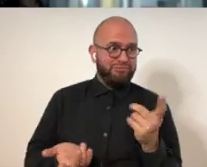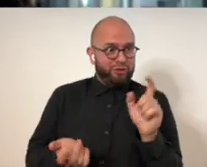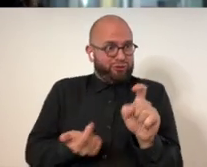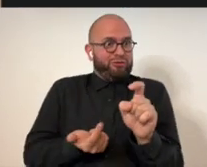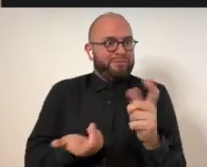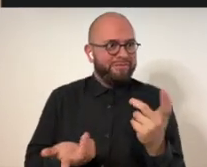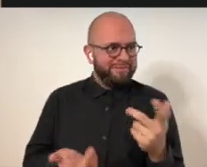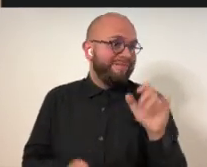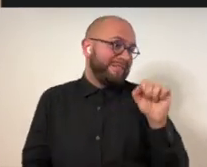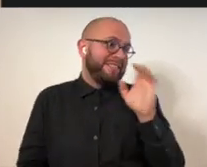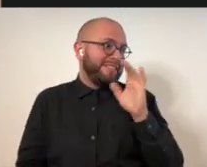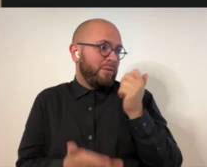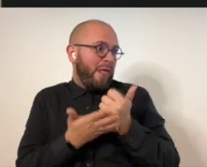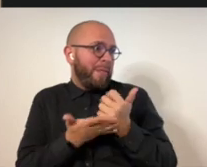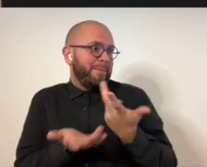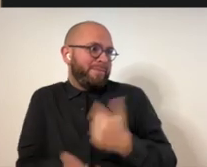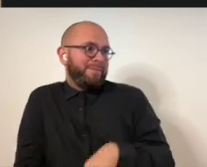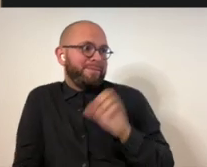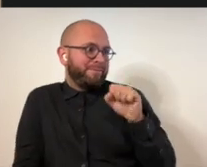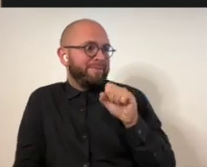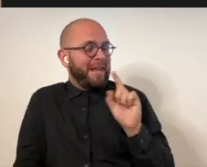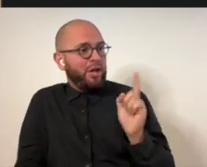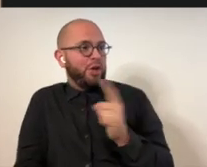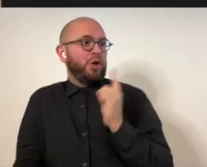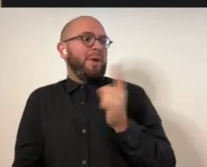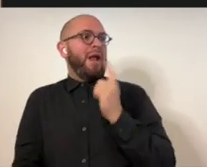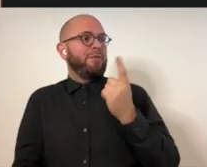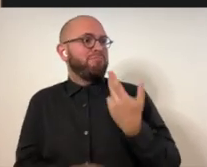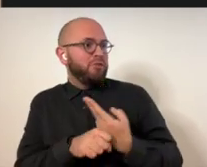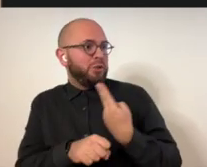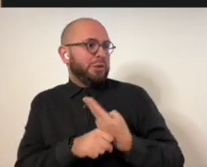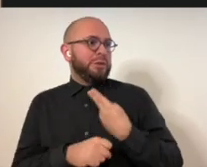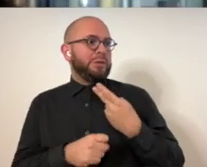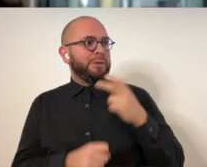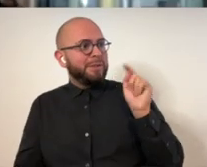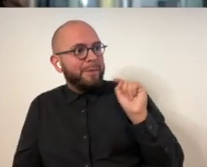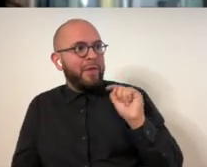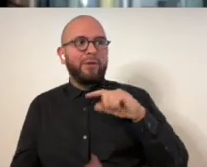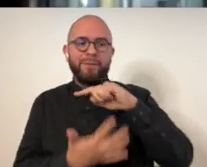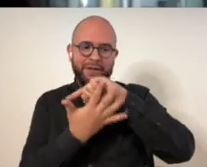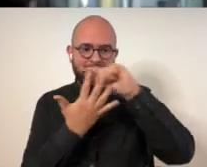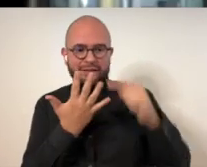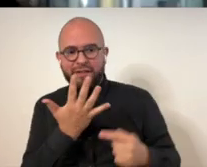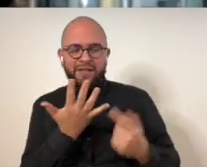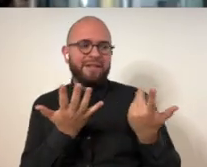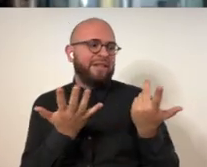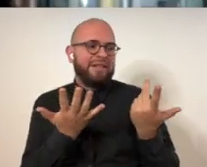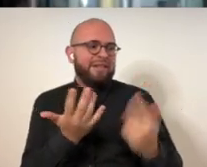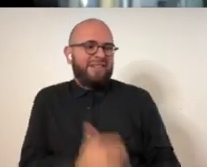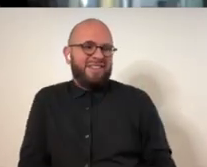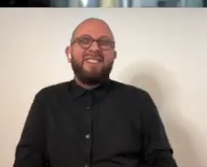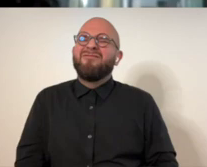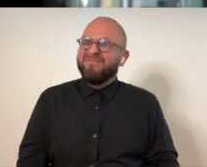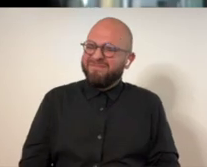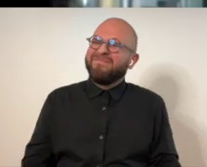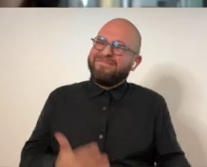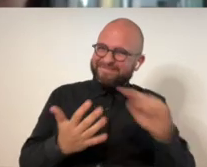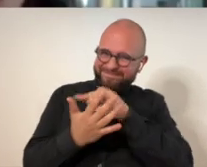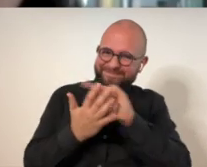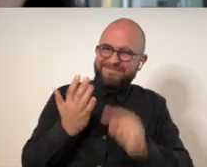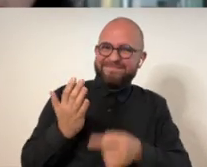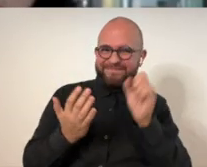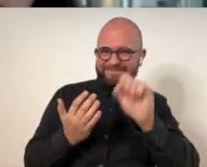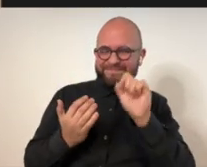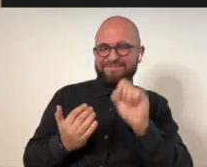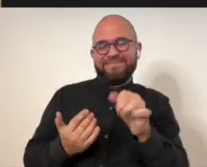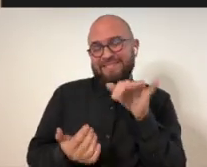Yeah. You should be able to get there and be able to get into the building. That would be, that'd be helpful and turn around and use the bathroom. All those